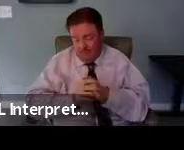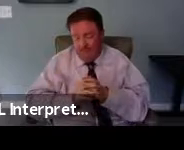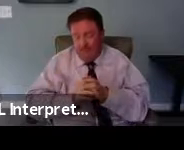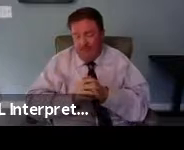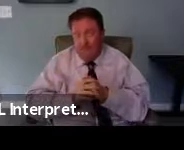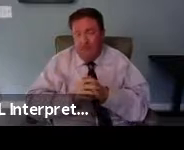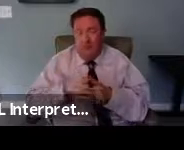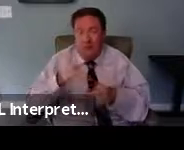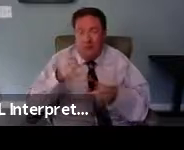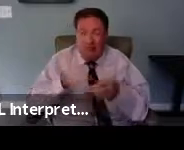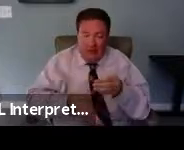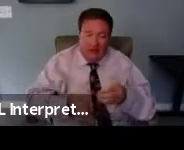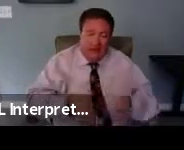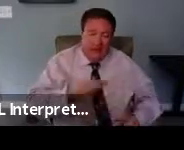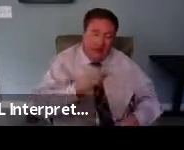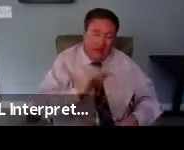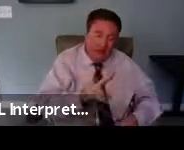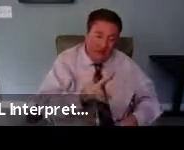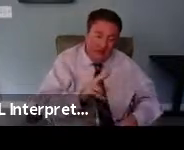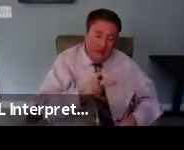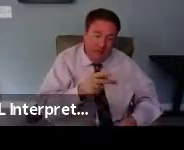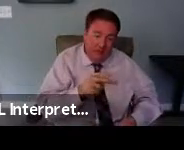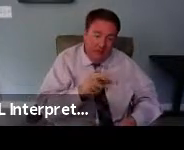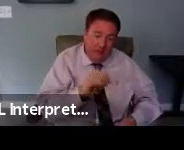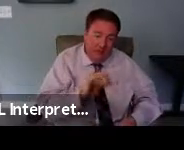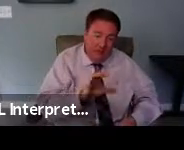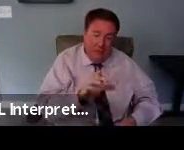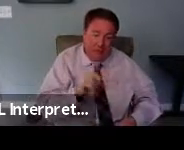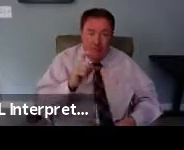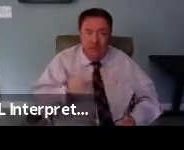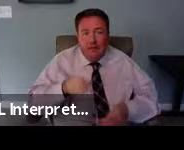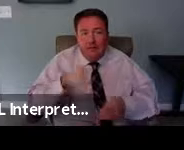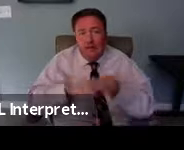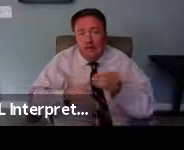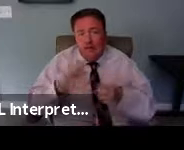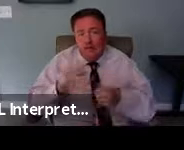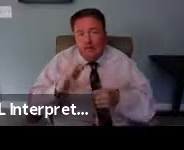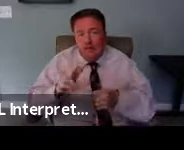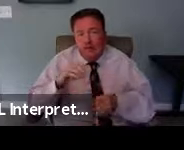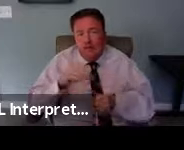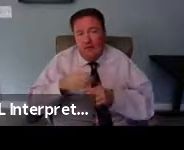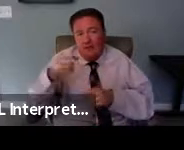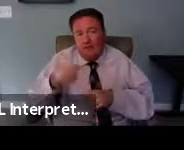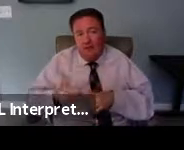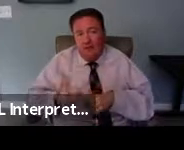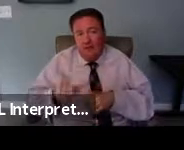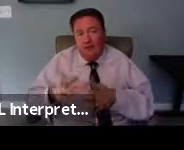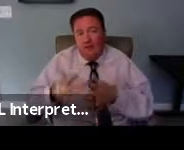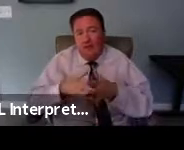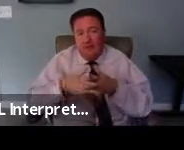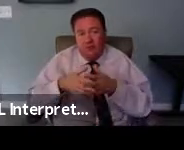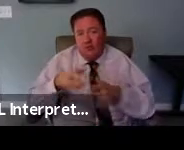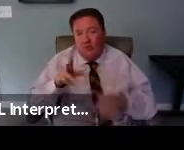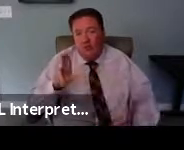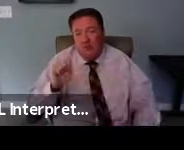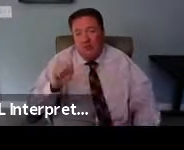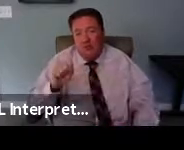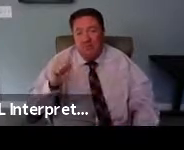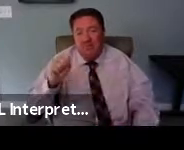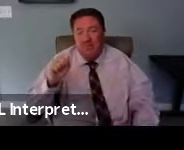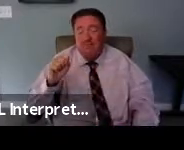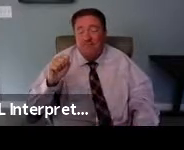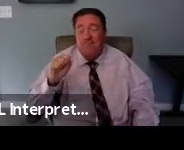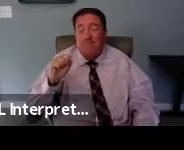must end HIV in the Southern United States. Thank you for your time, for all of the effort you